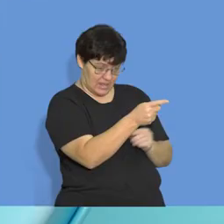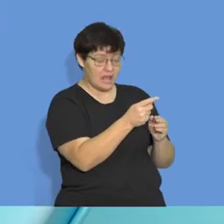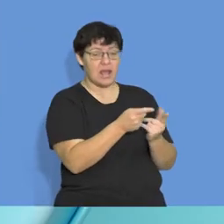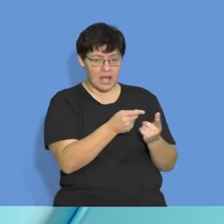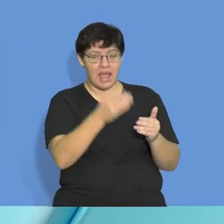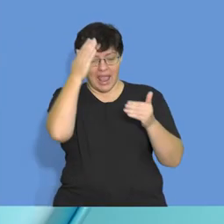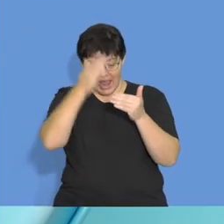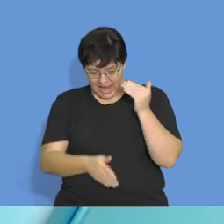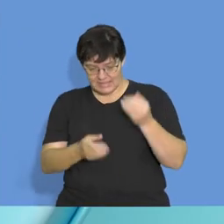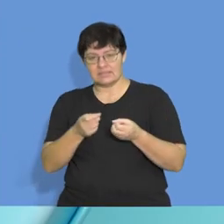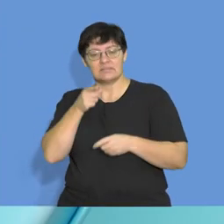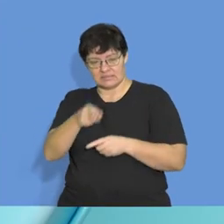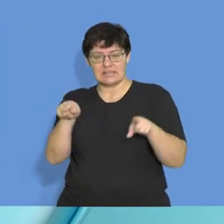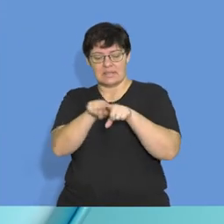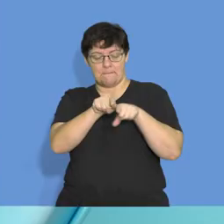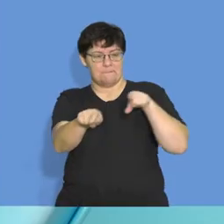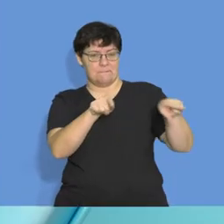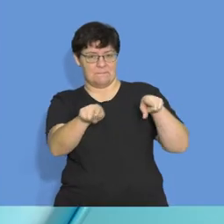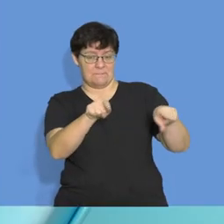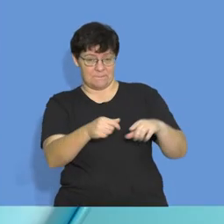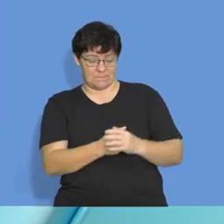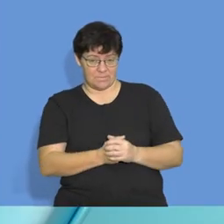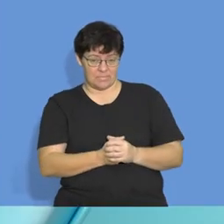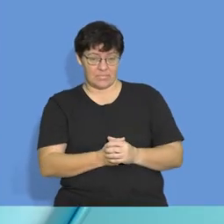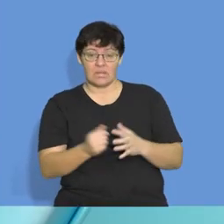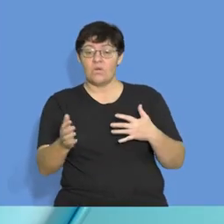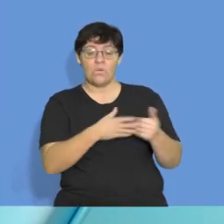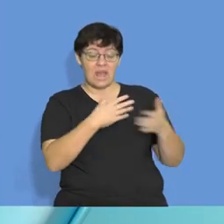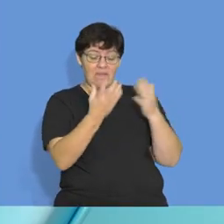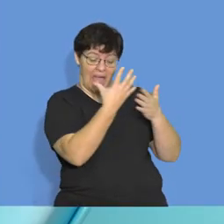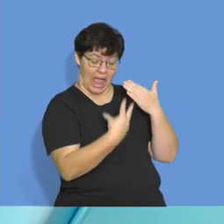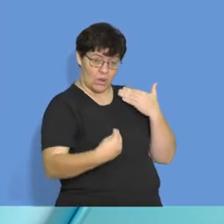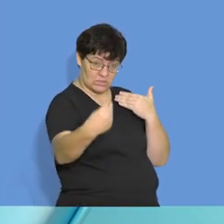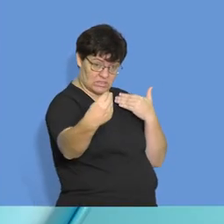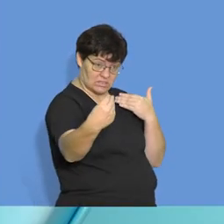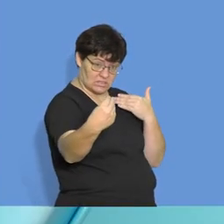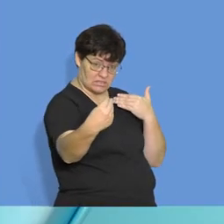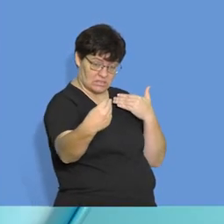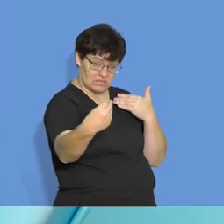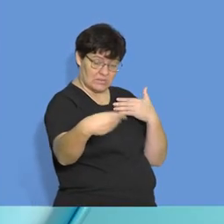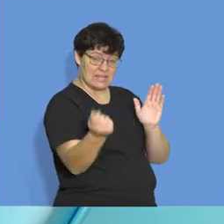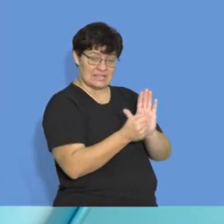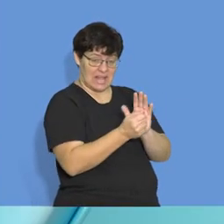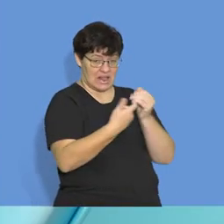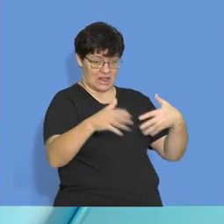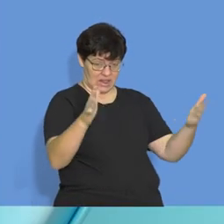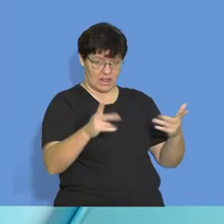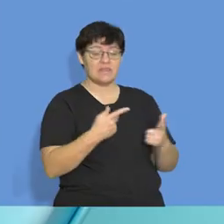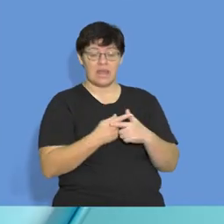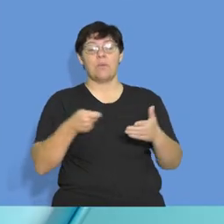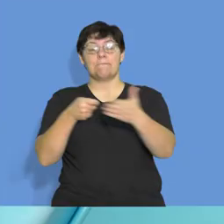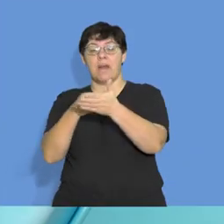end off at the end of the month. So, whatever stock leaves the business is the stock that will be bought to